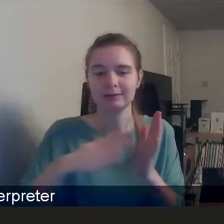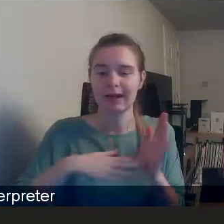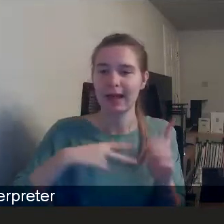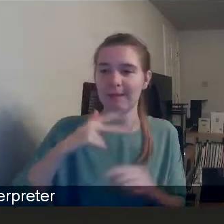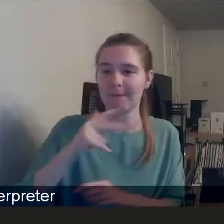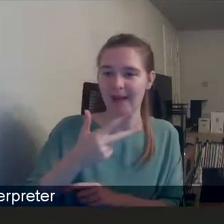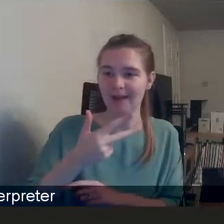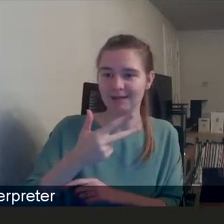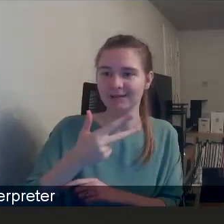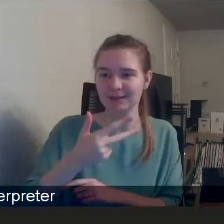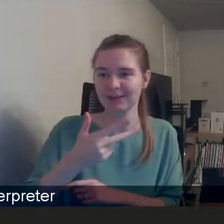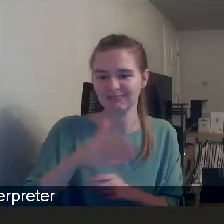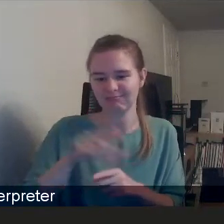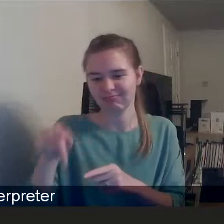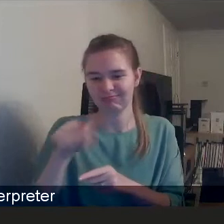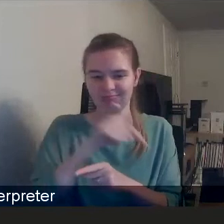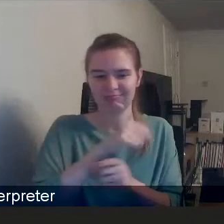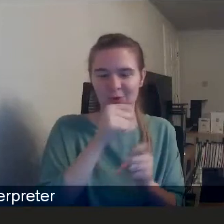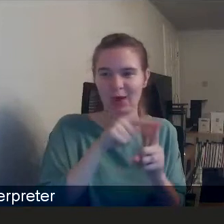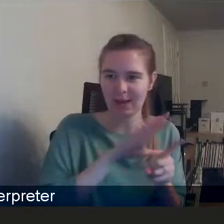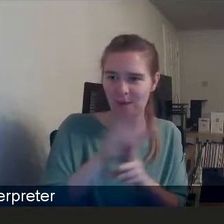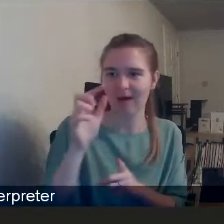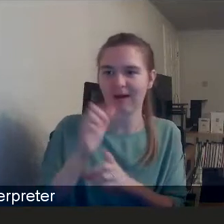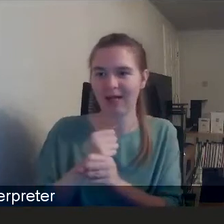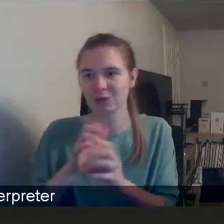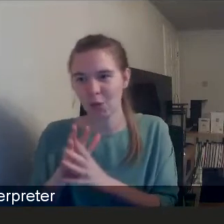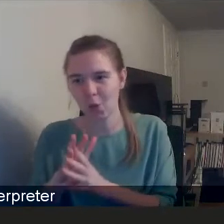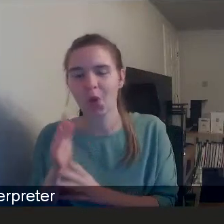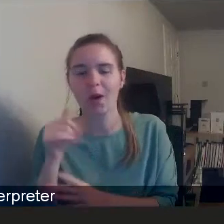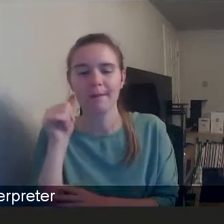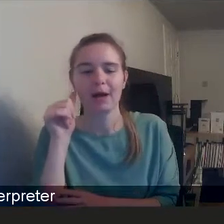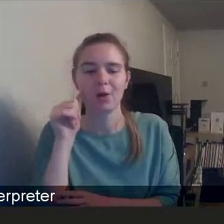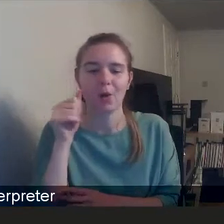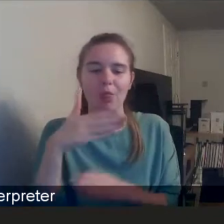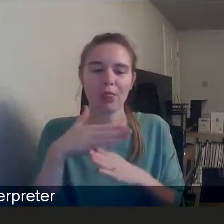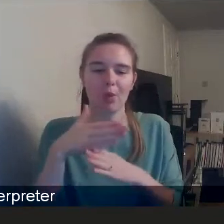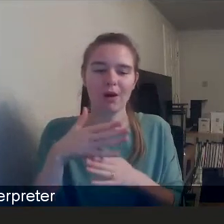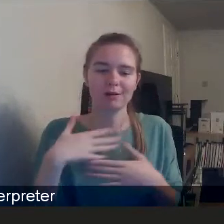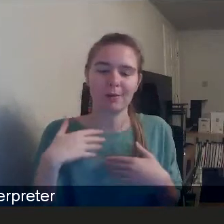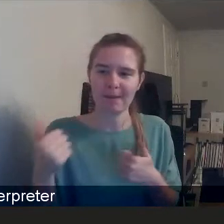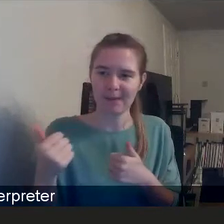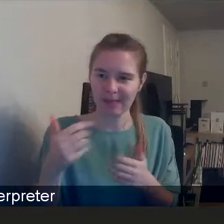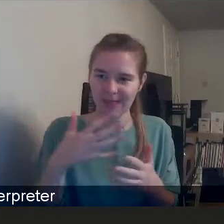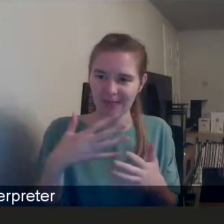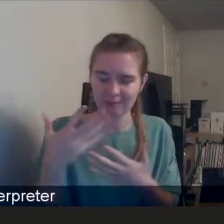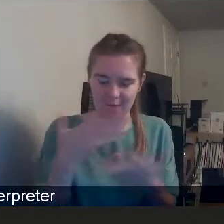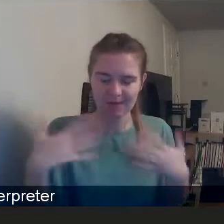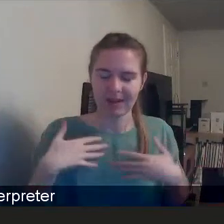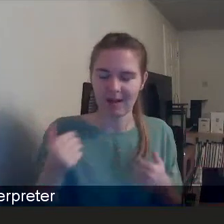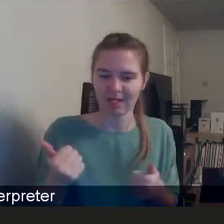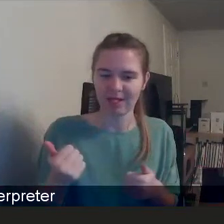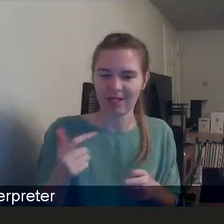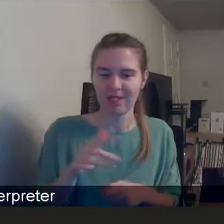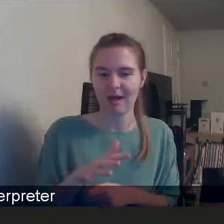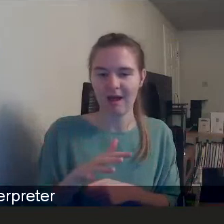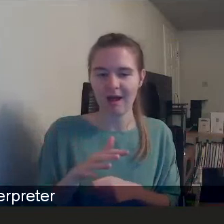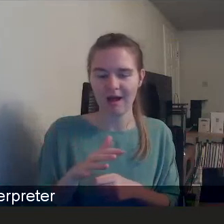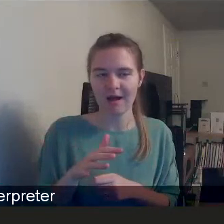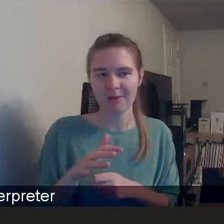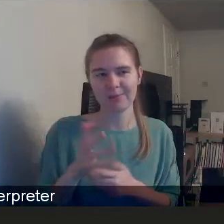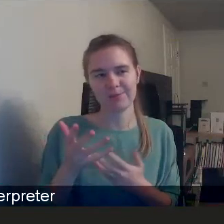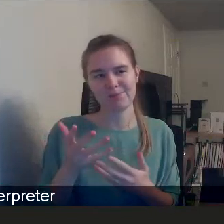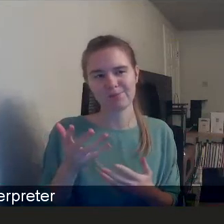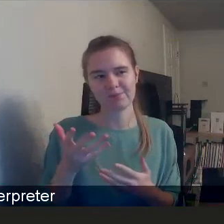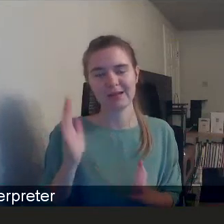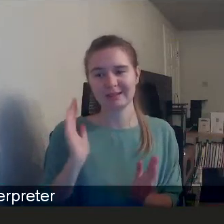experience lies, um, but I do know from the work that I do in public health, um, that there are, um, significant, um,